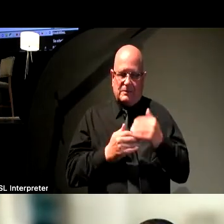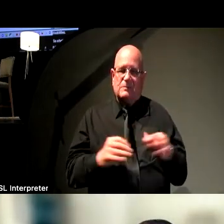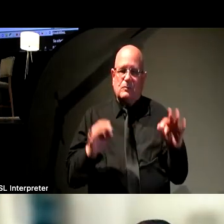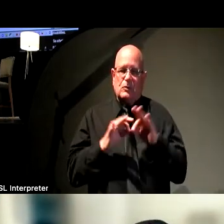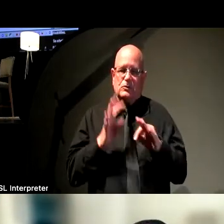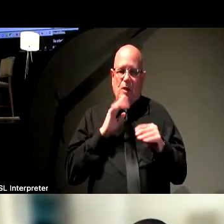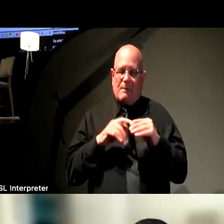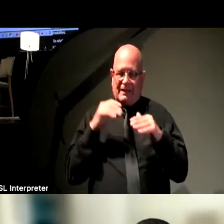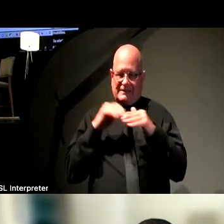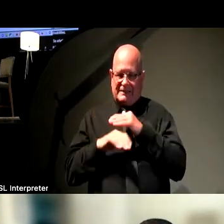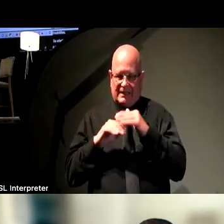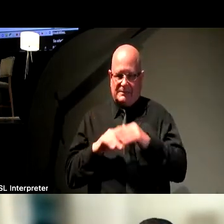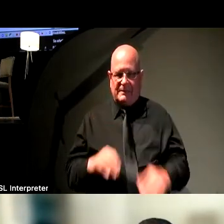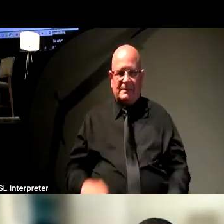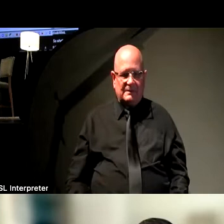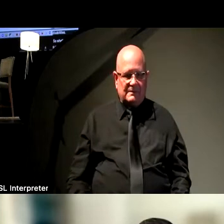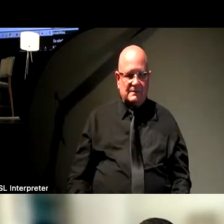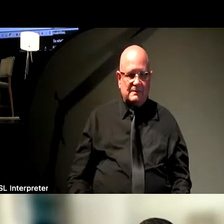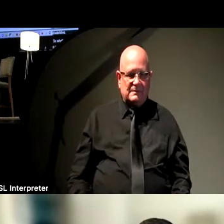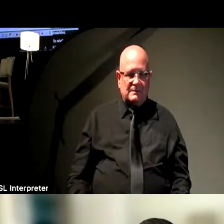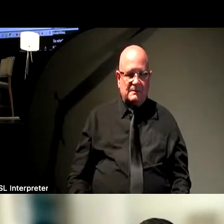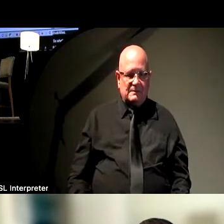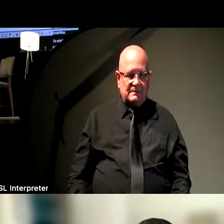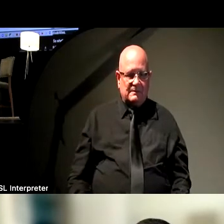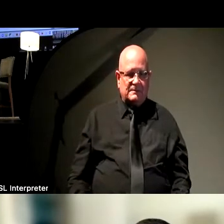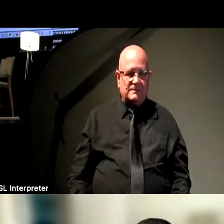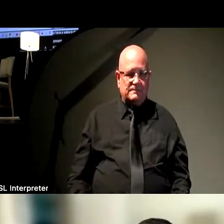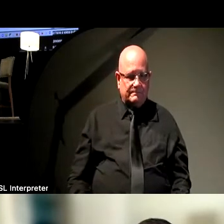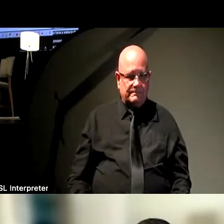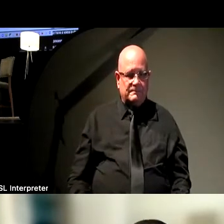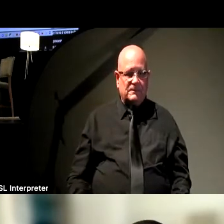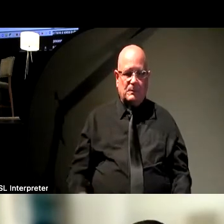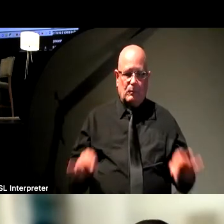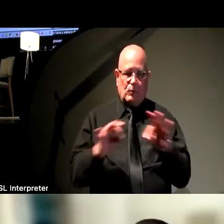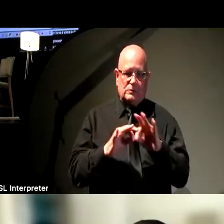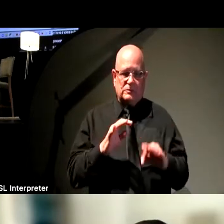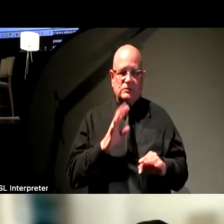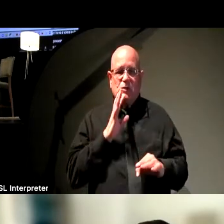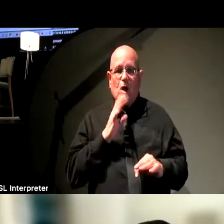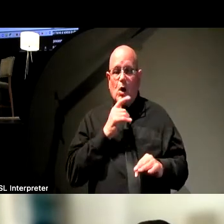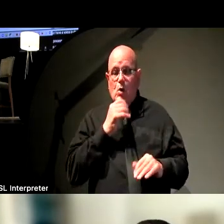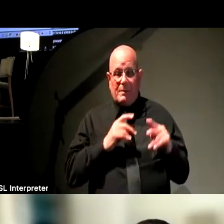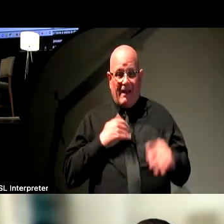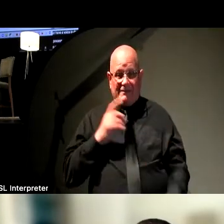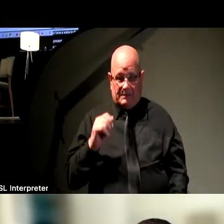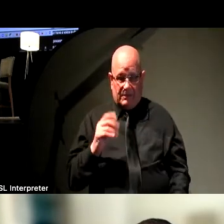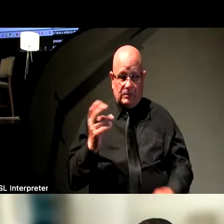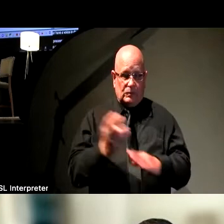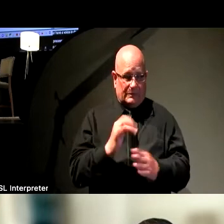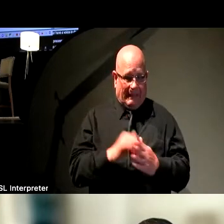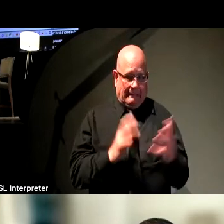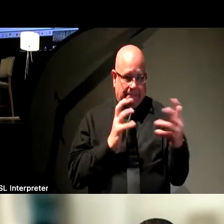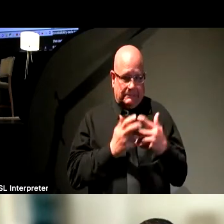accessibility very early on to bring that into the conversation as soon as you can. And with your existing things, it's something to catch